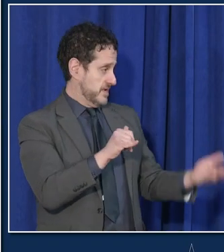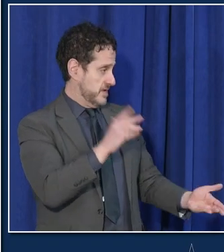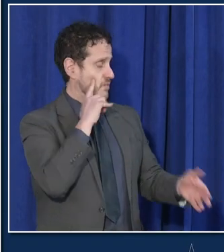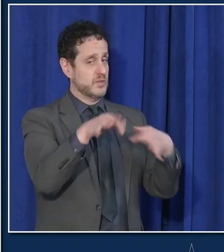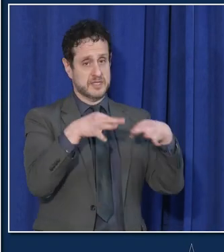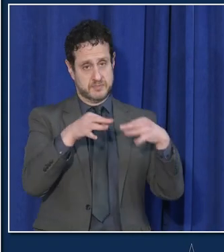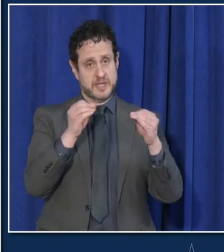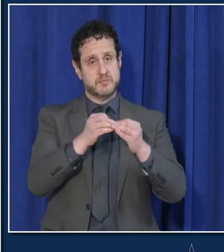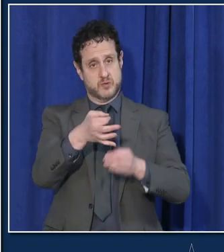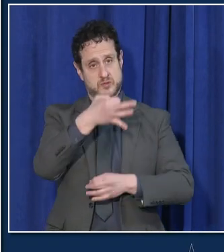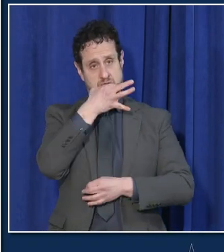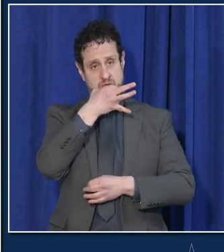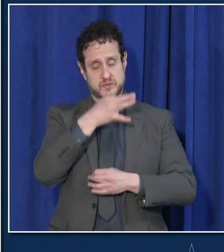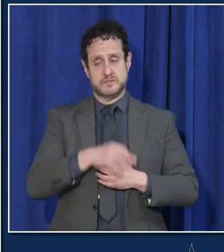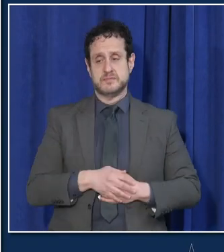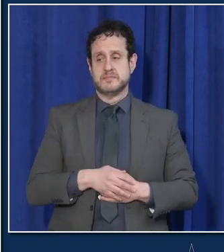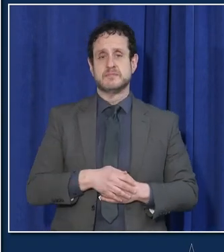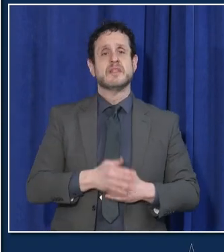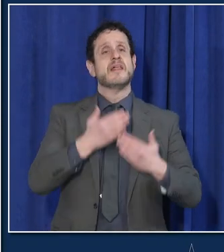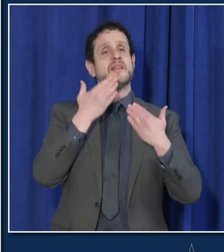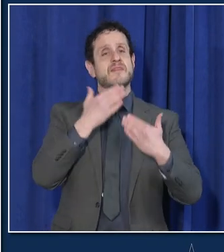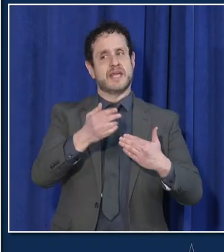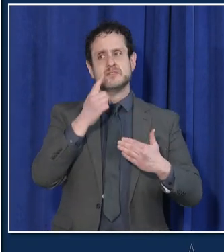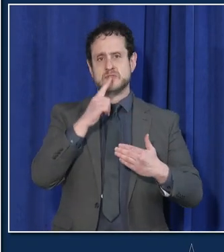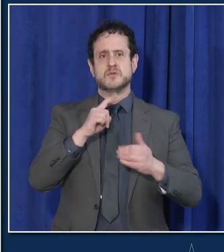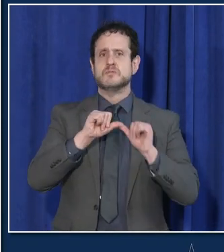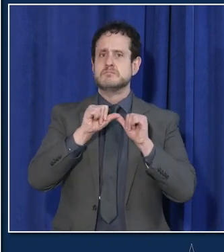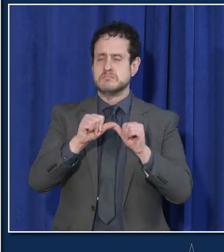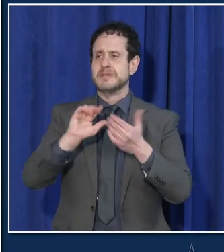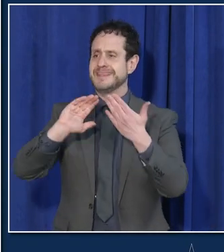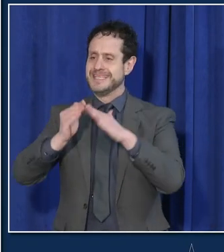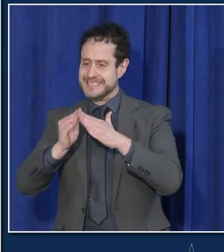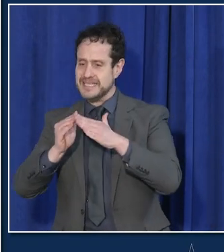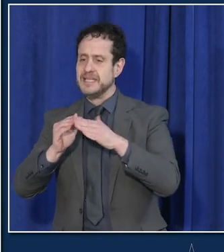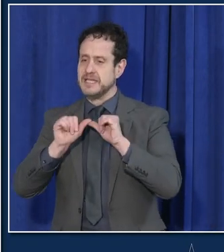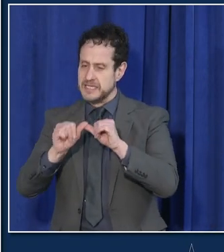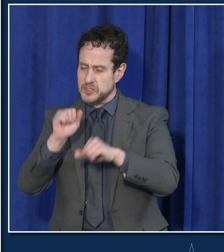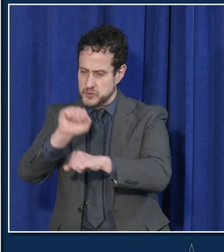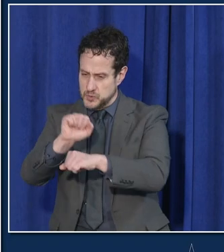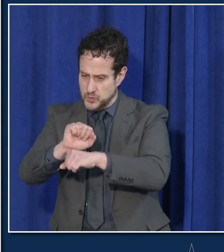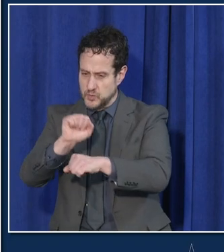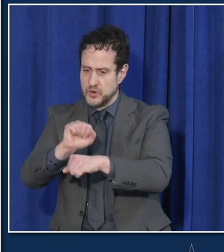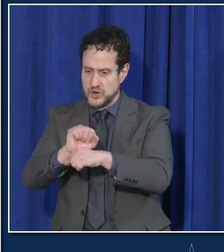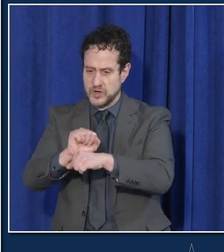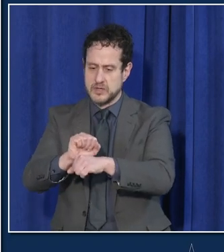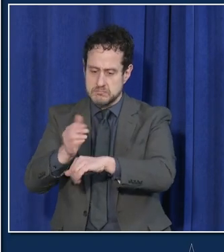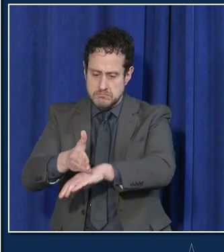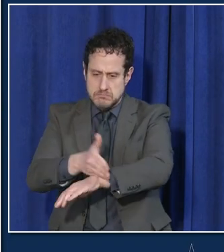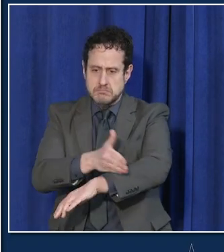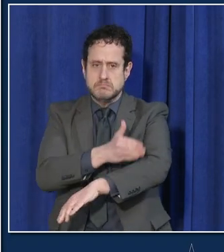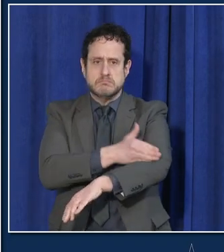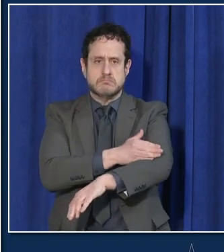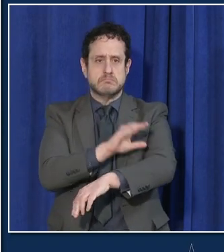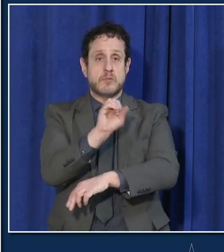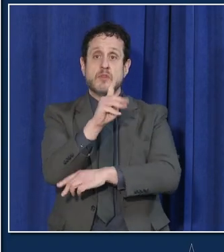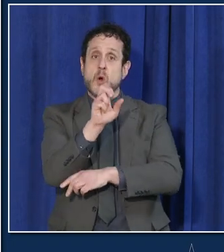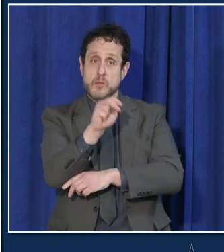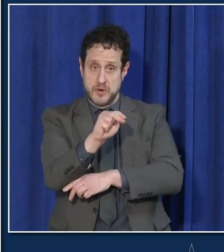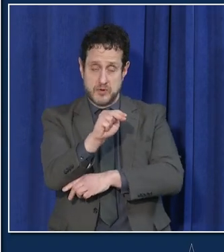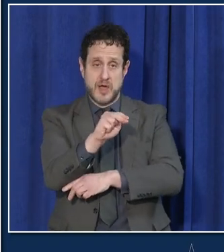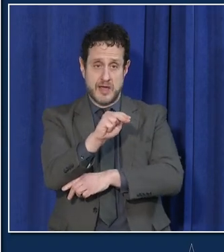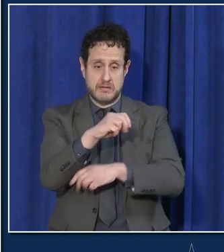that in a moment. And thanks to the ongoing progress the city is making and coming out of the Omicron surge,